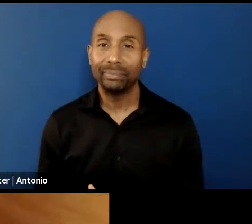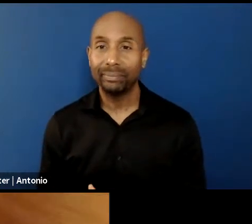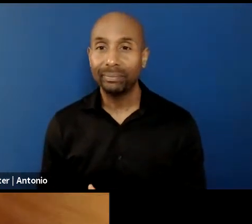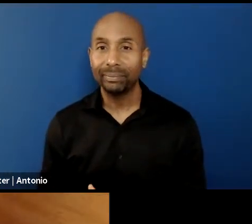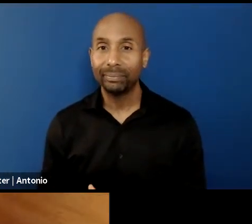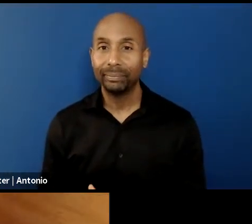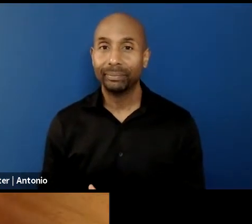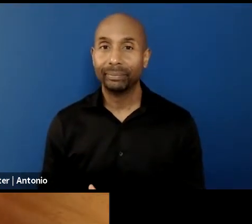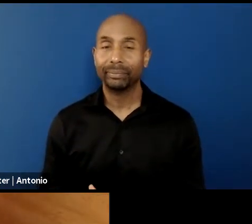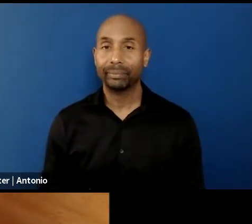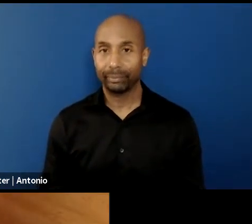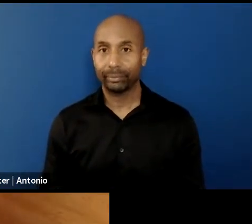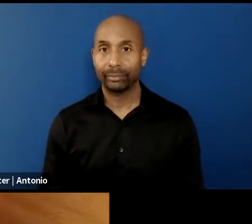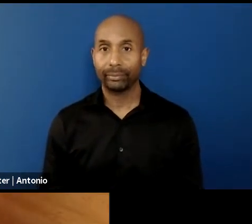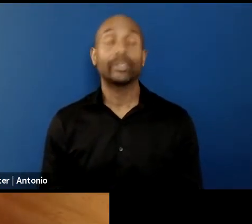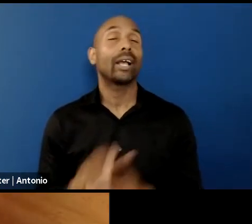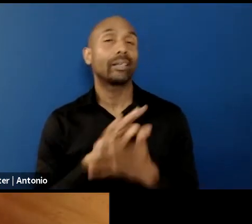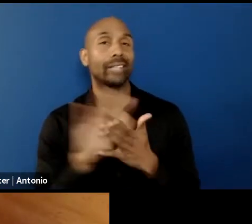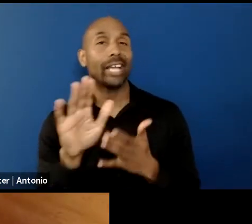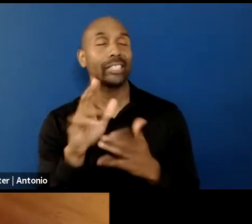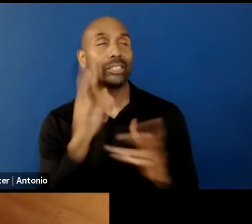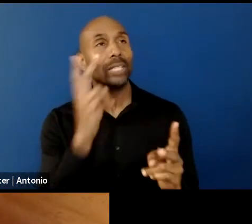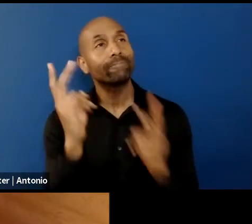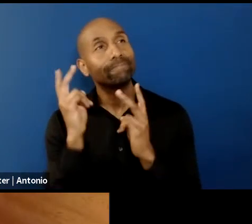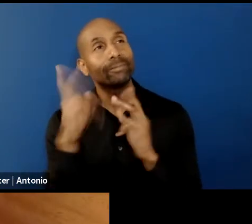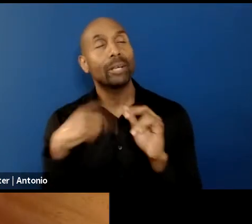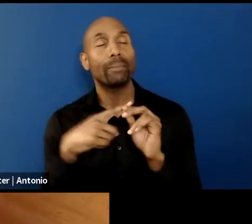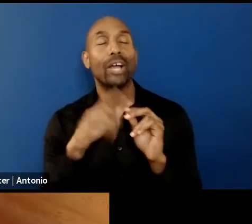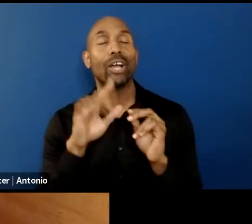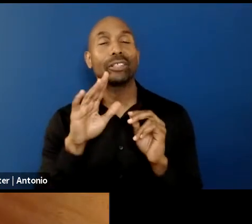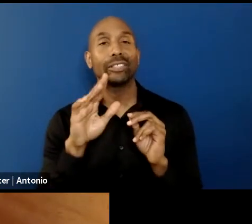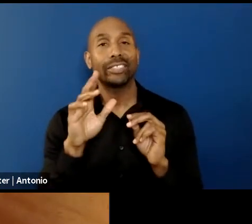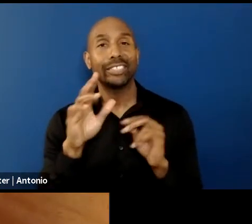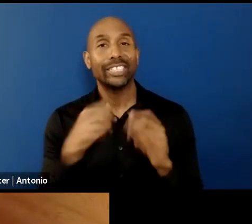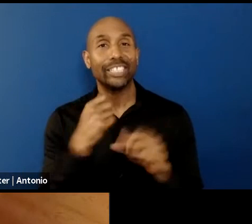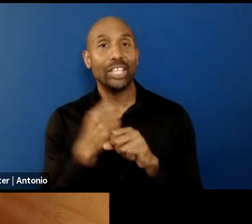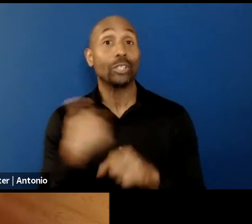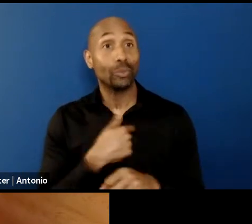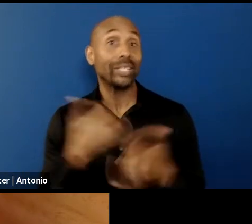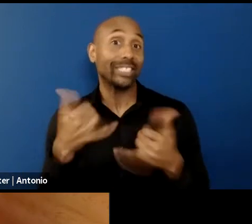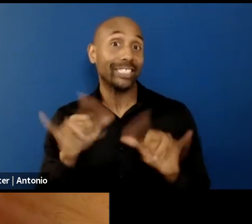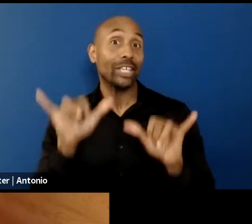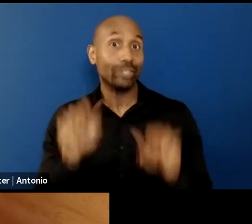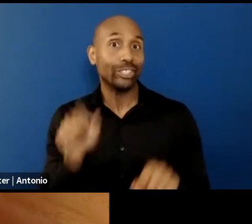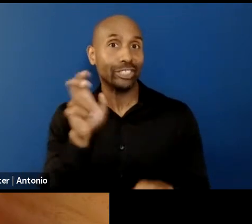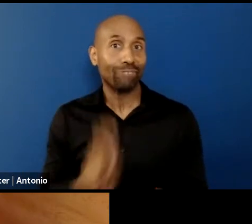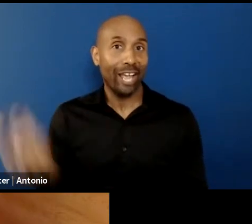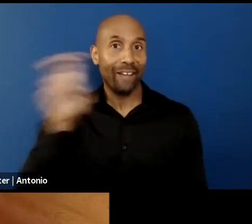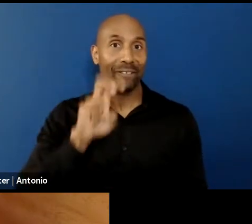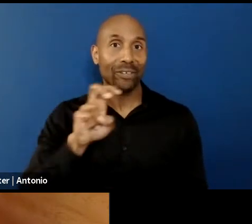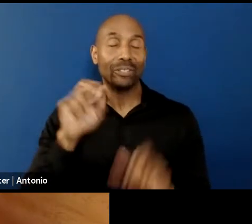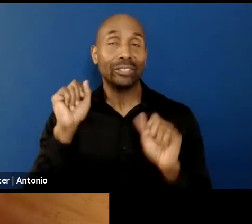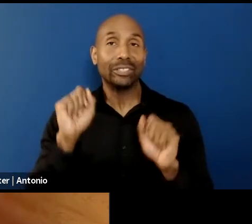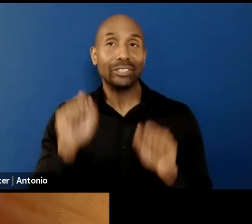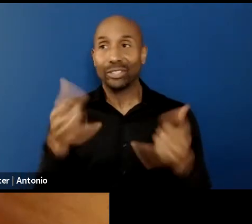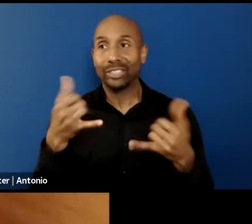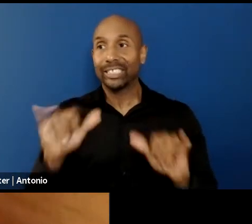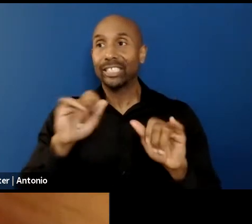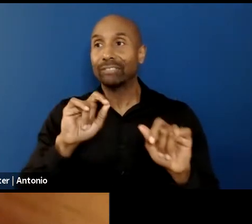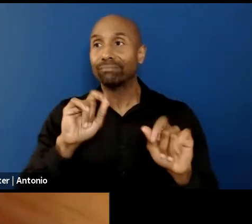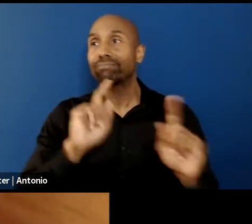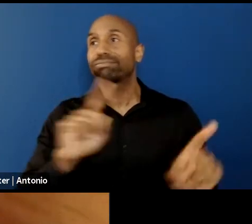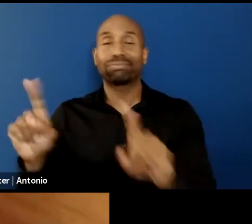a flashback of the years we were still traveling and we were able to explore the world. I you still have two